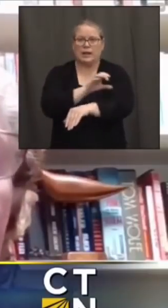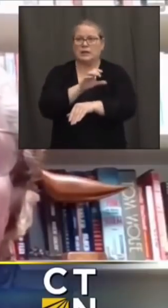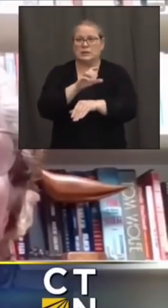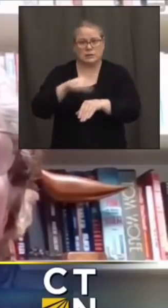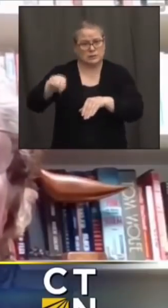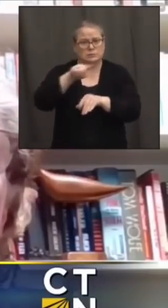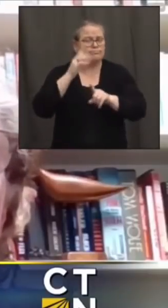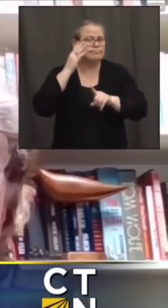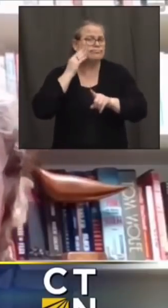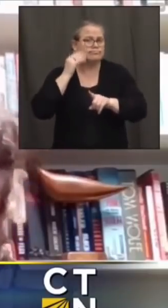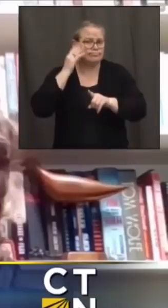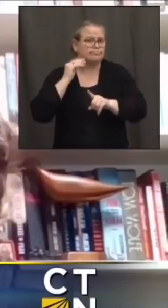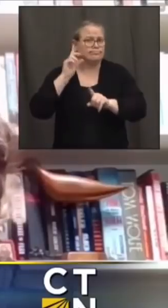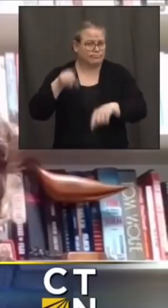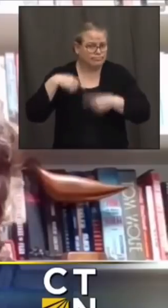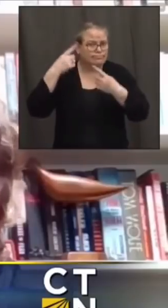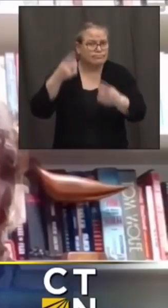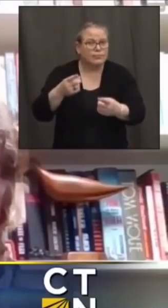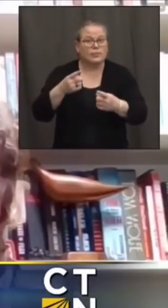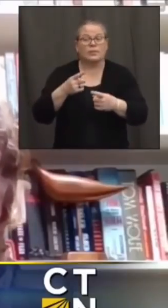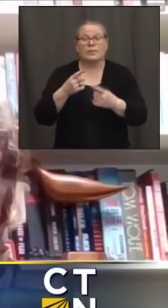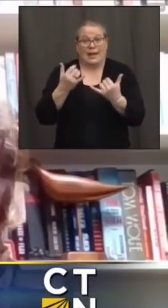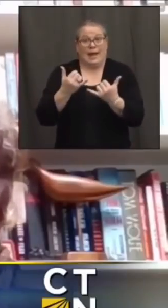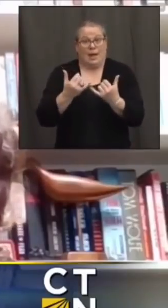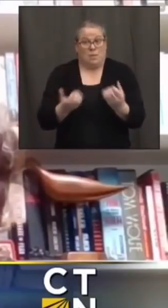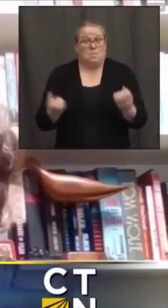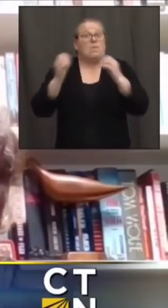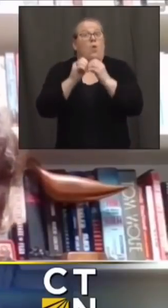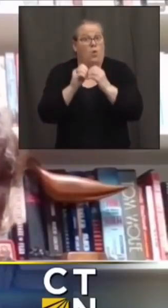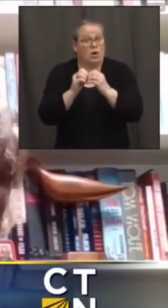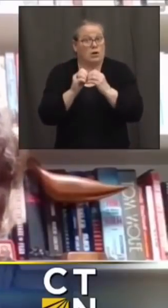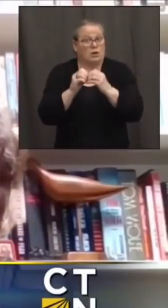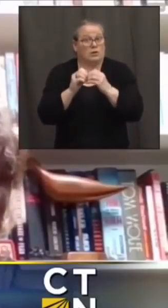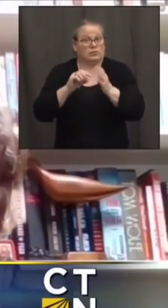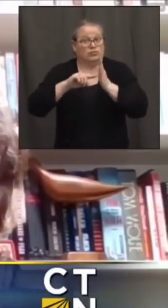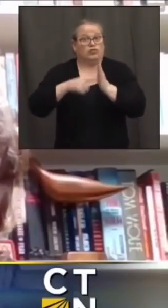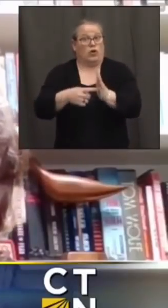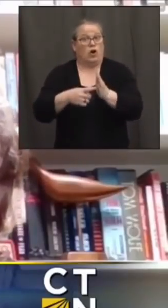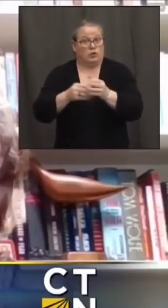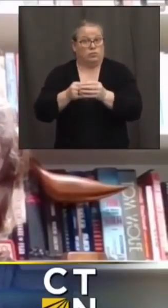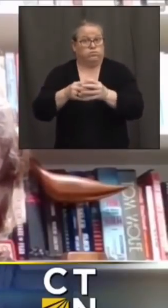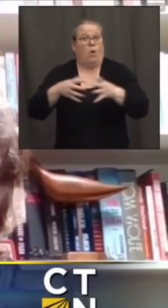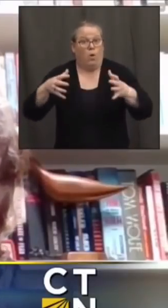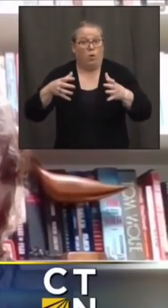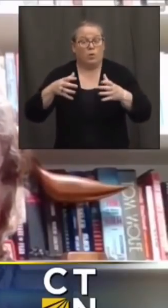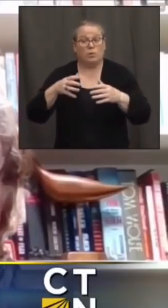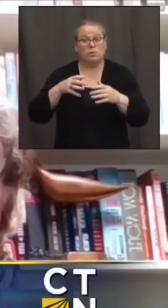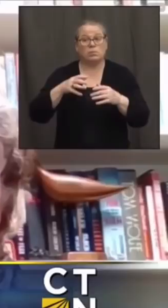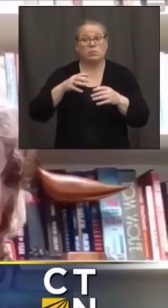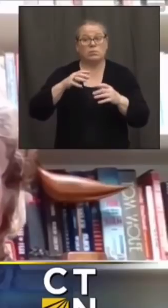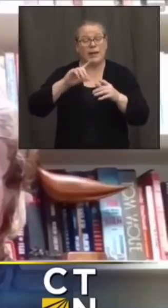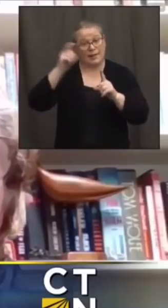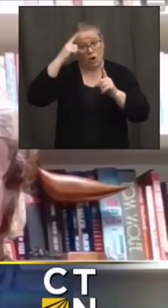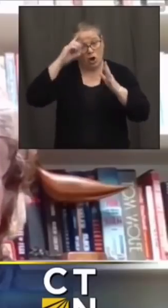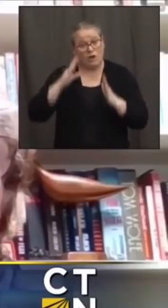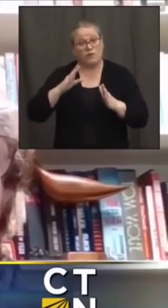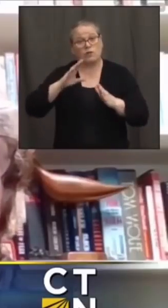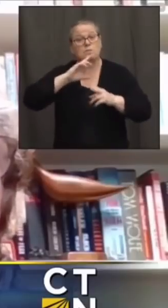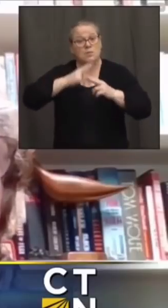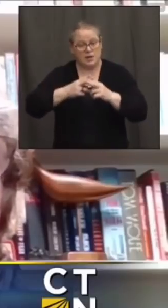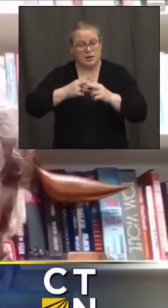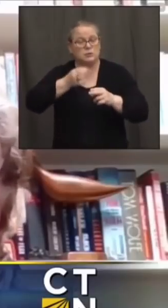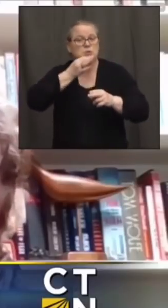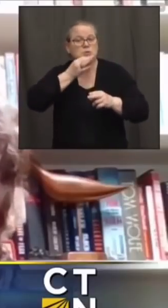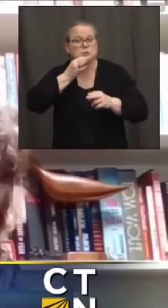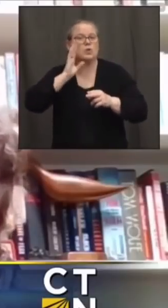along and they're scaling up as the governor mentioned we'll start having some mass vaccination sites in the coming weeks uh